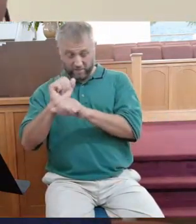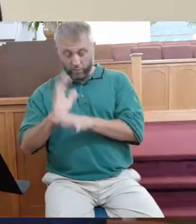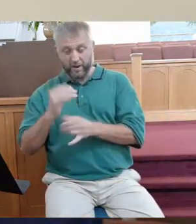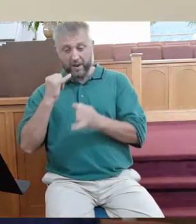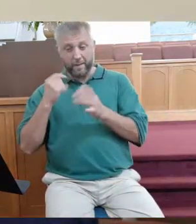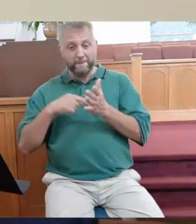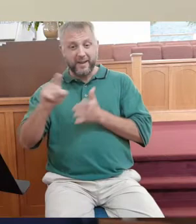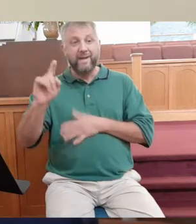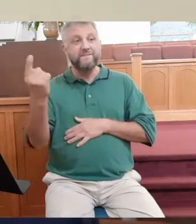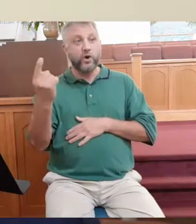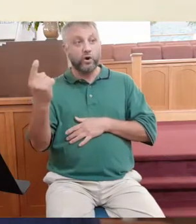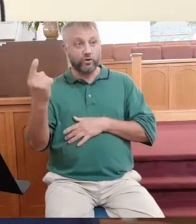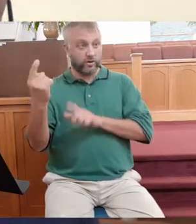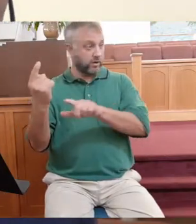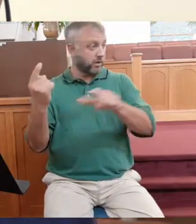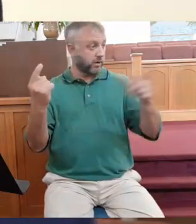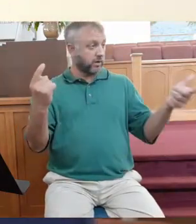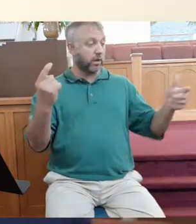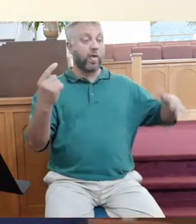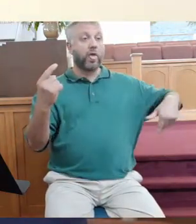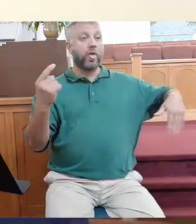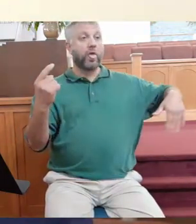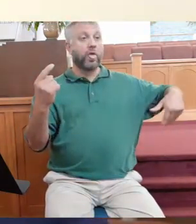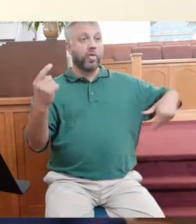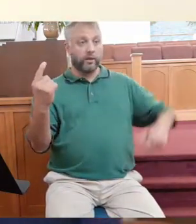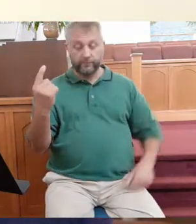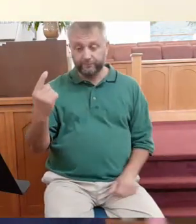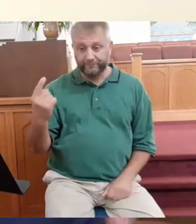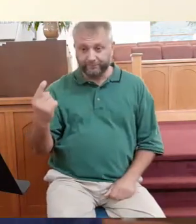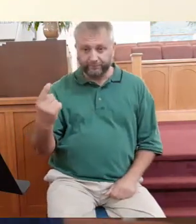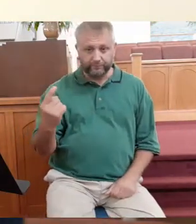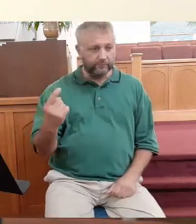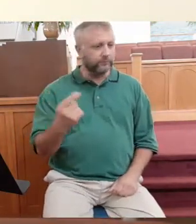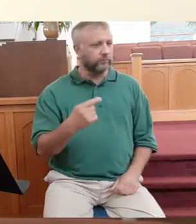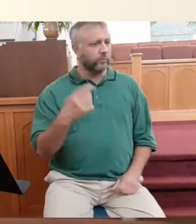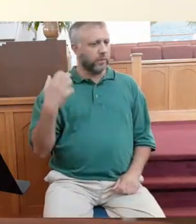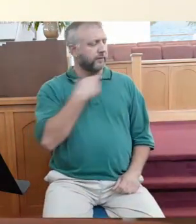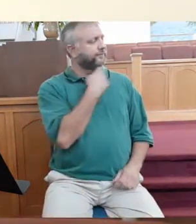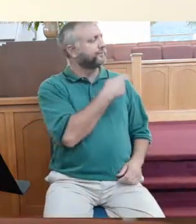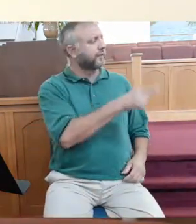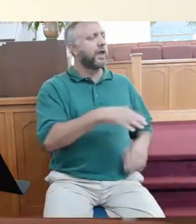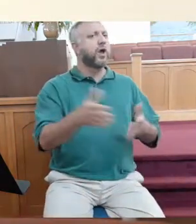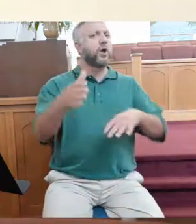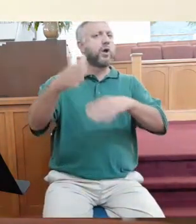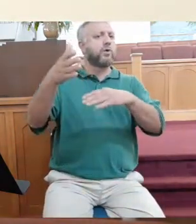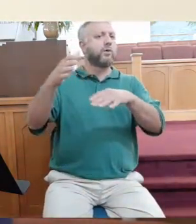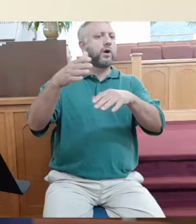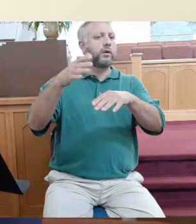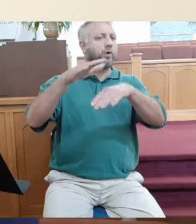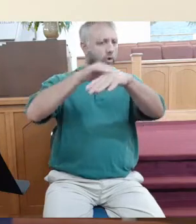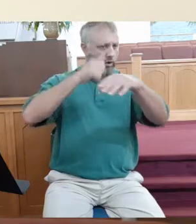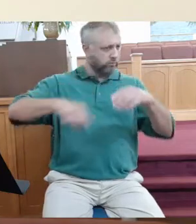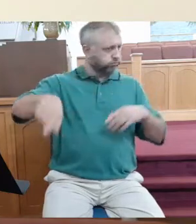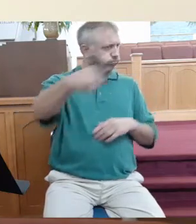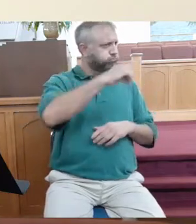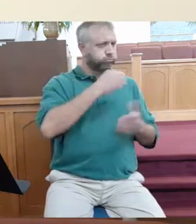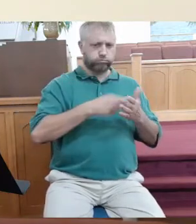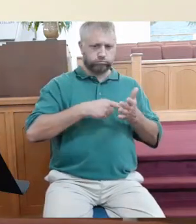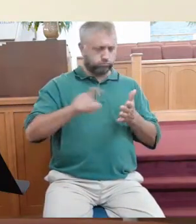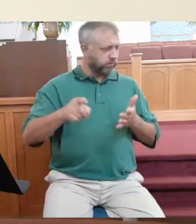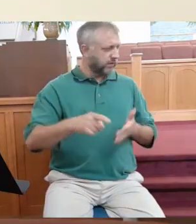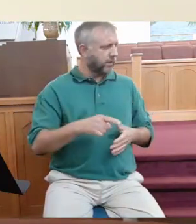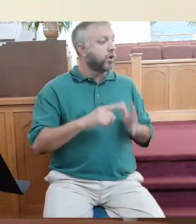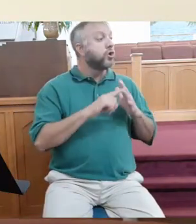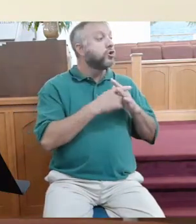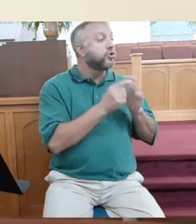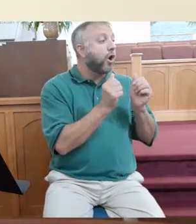when the evening had come, the owner of the vineyard said to his steward, call the laborers and give them their wages, beginning with the last. Now,